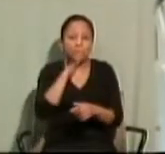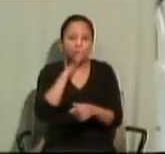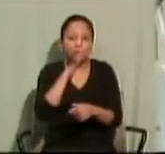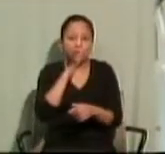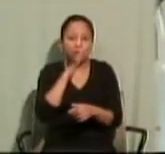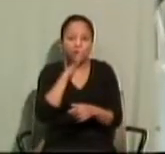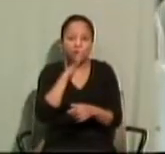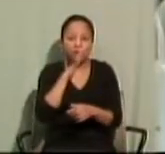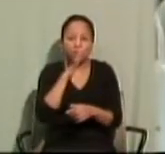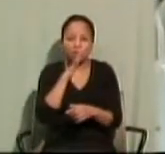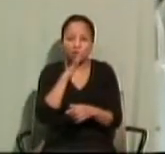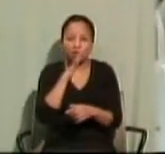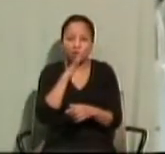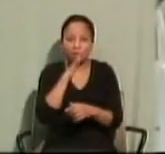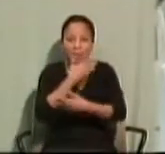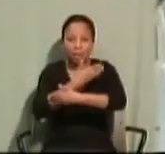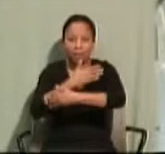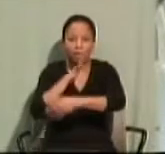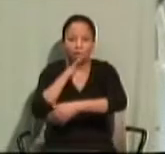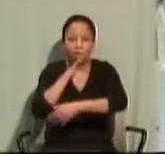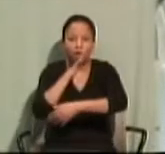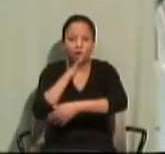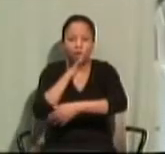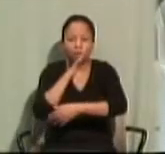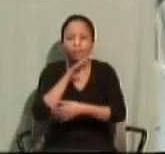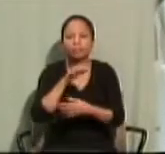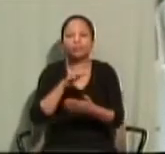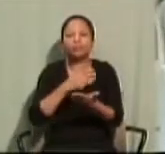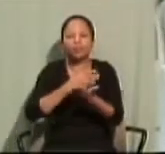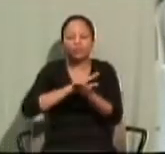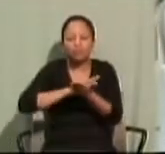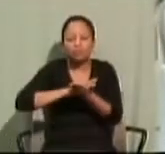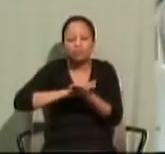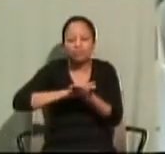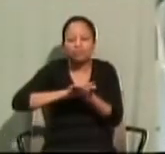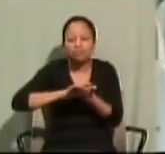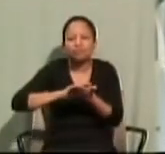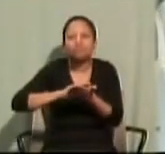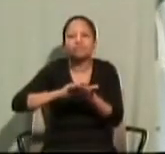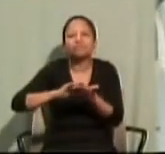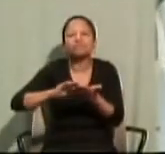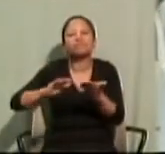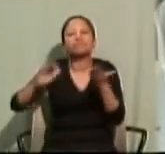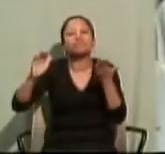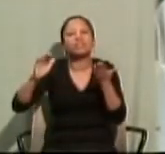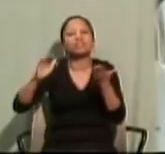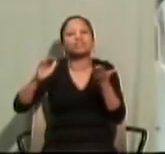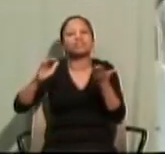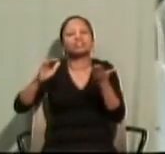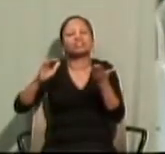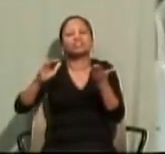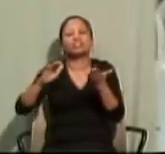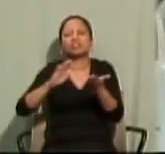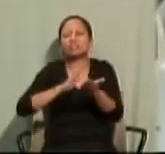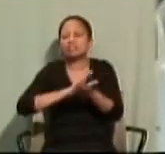accompanied him was purified legally, ritually,